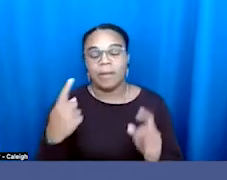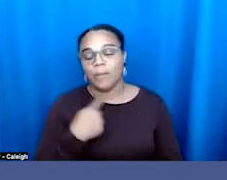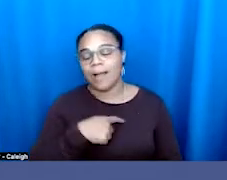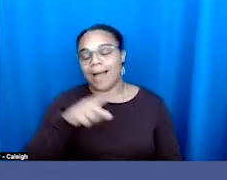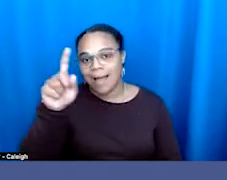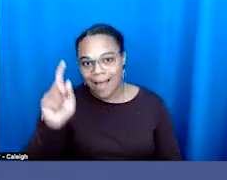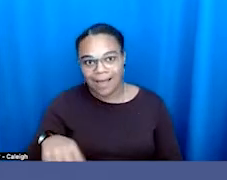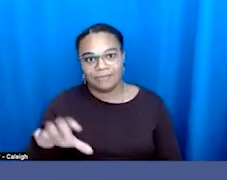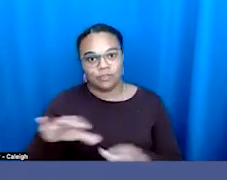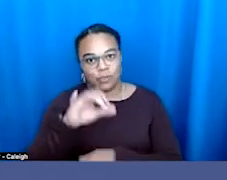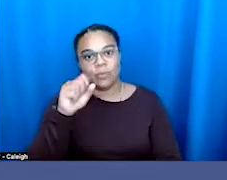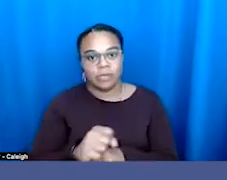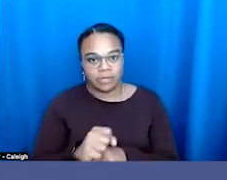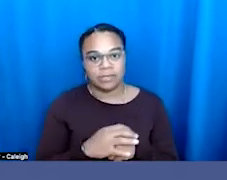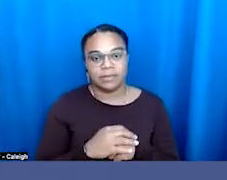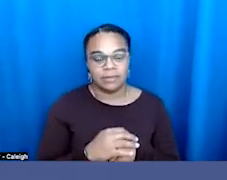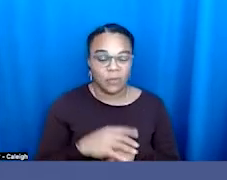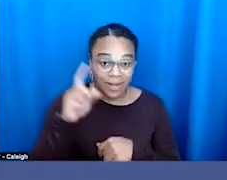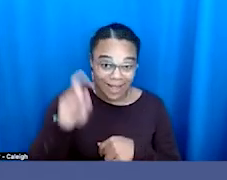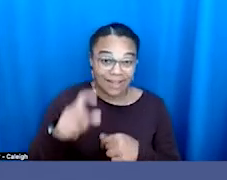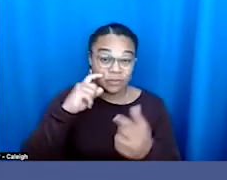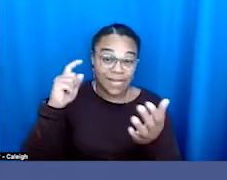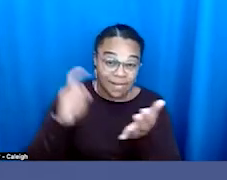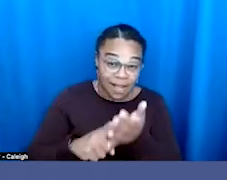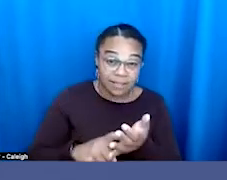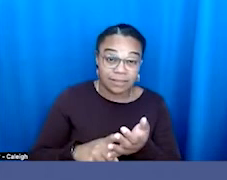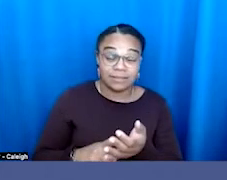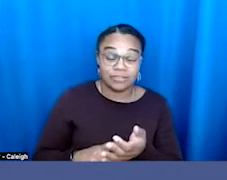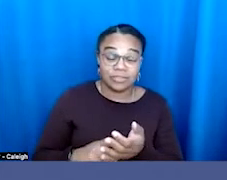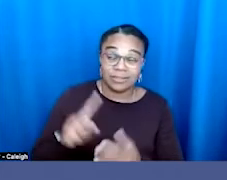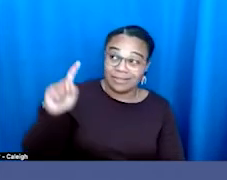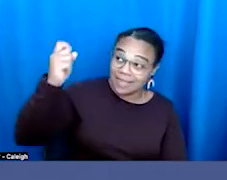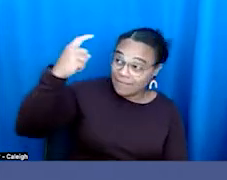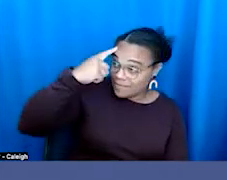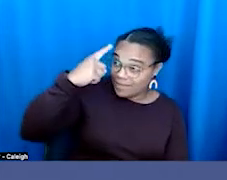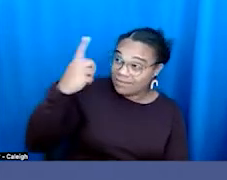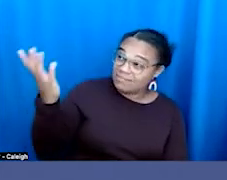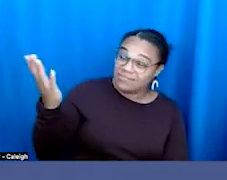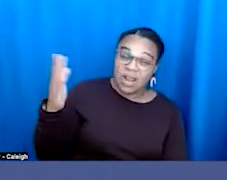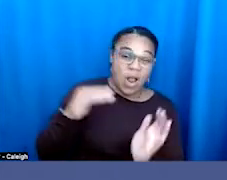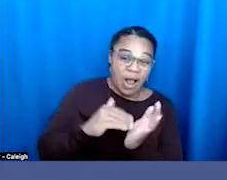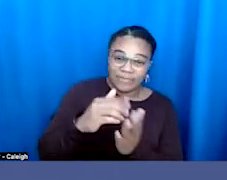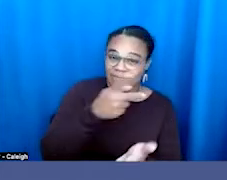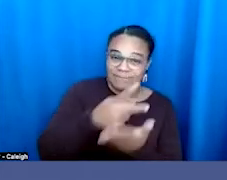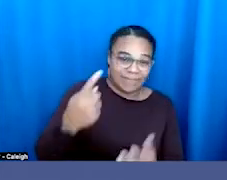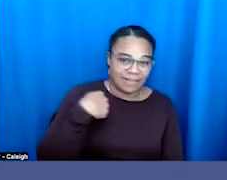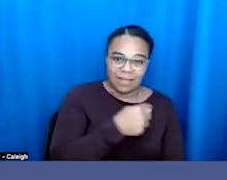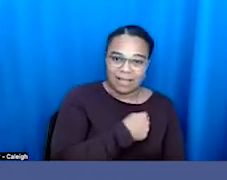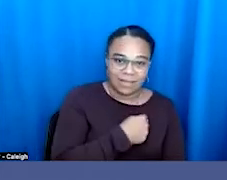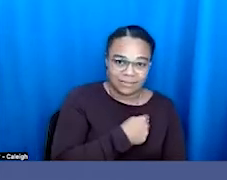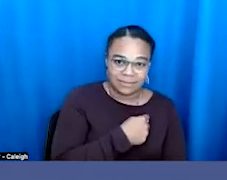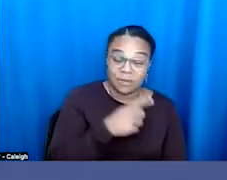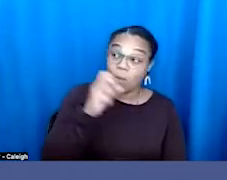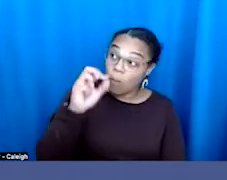of, of acknowledging, right, government has often failed us, um, if not targeted, uh, targeted us